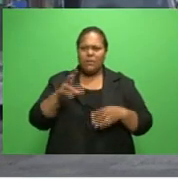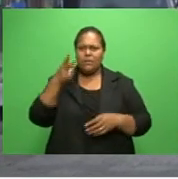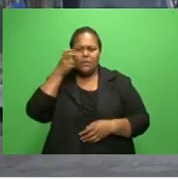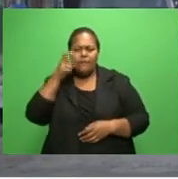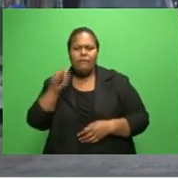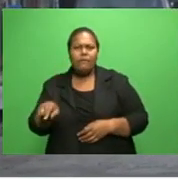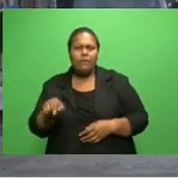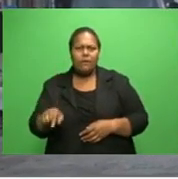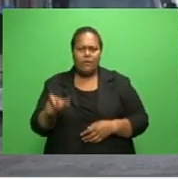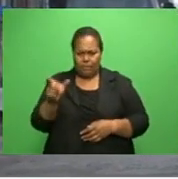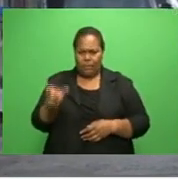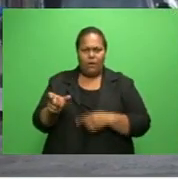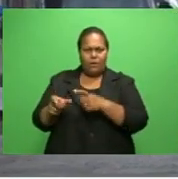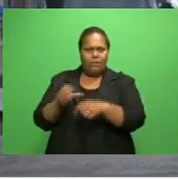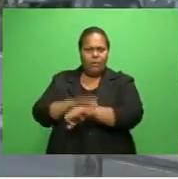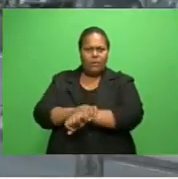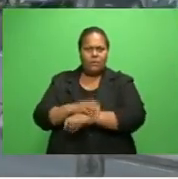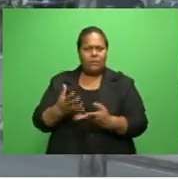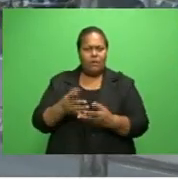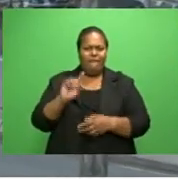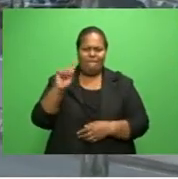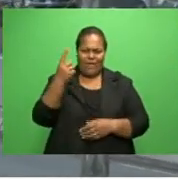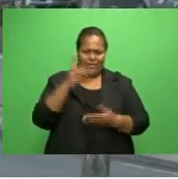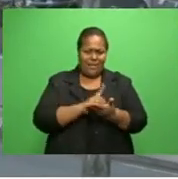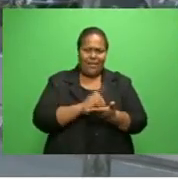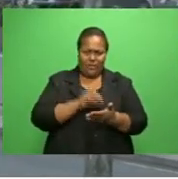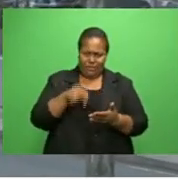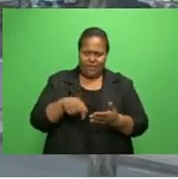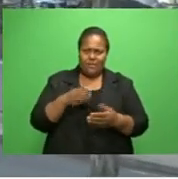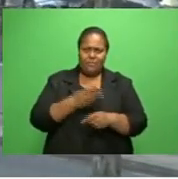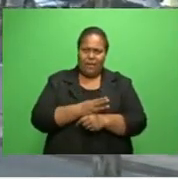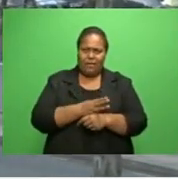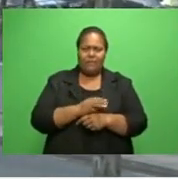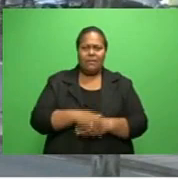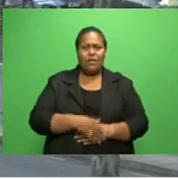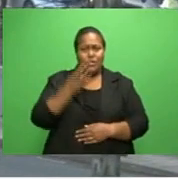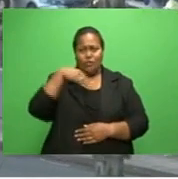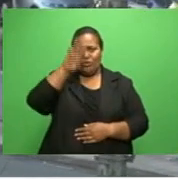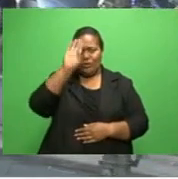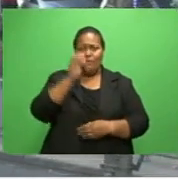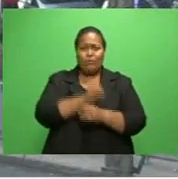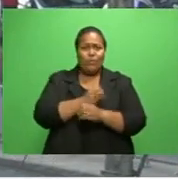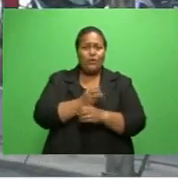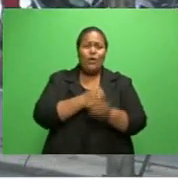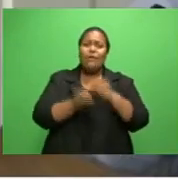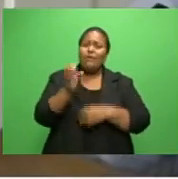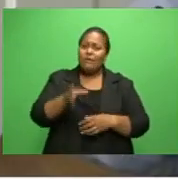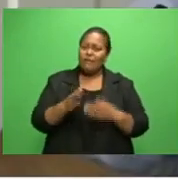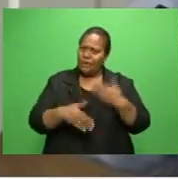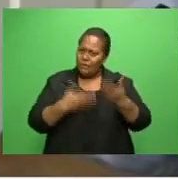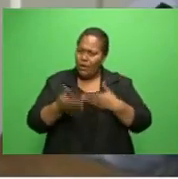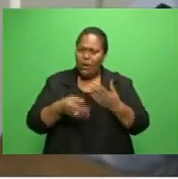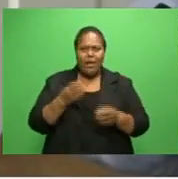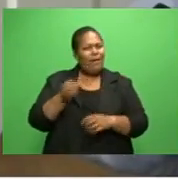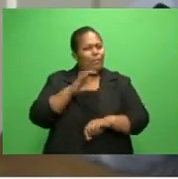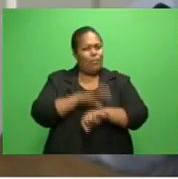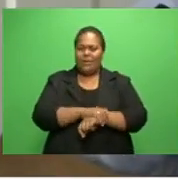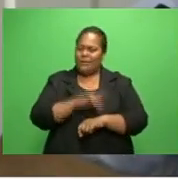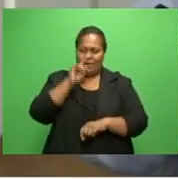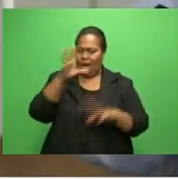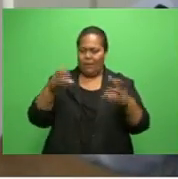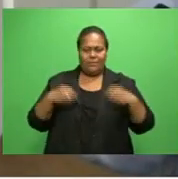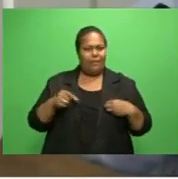in Nausori on the 1st of this month. Chief Operations Officer ACP Abdul Khan says the force will not condone such